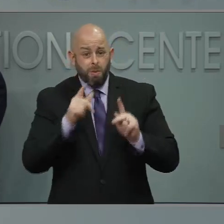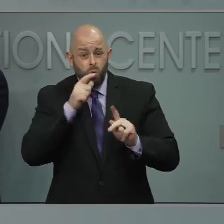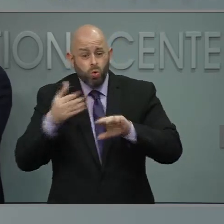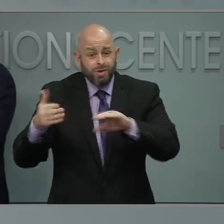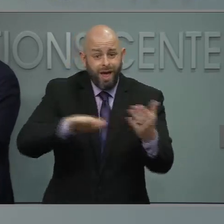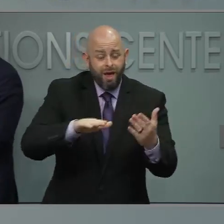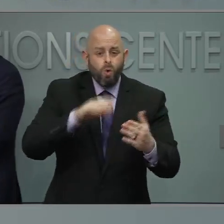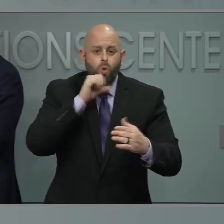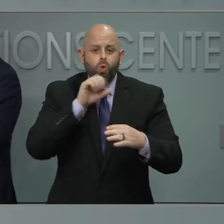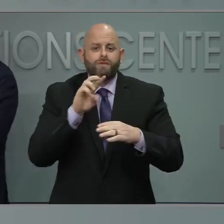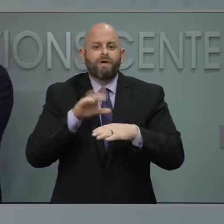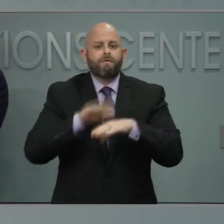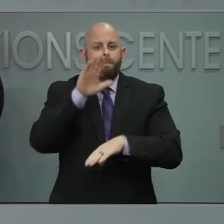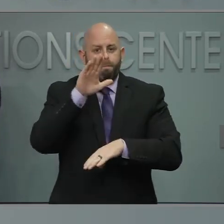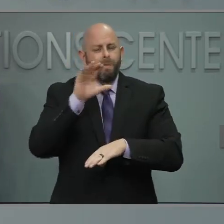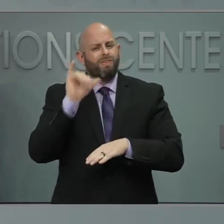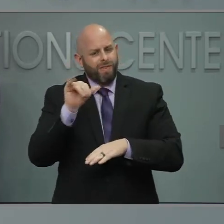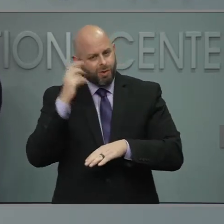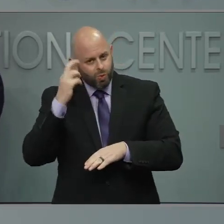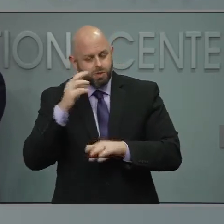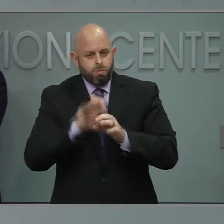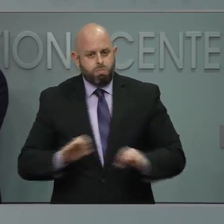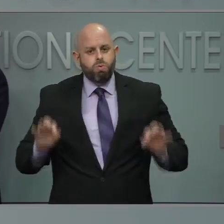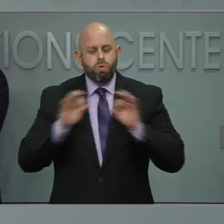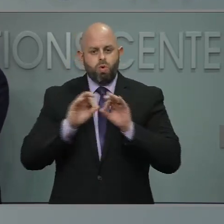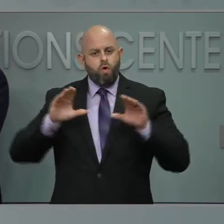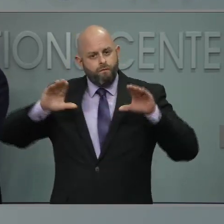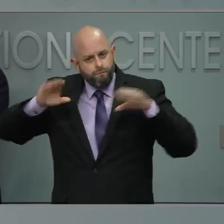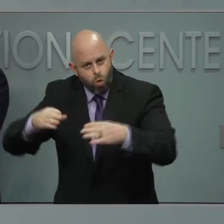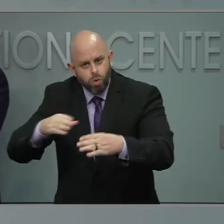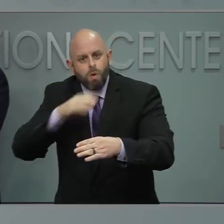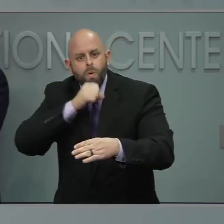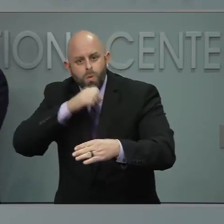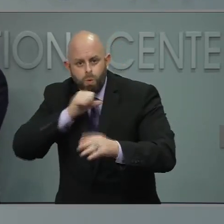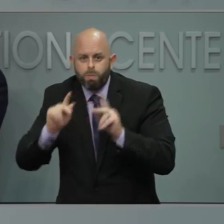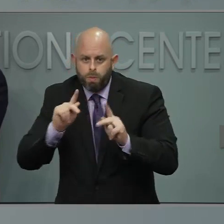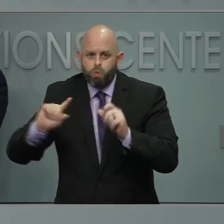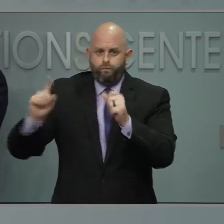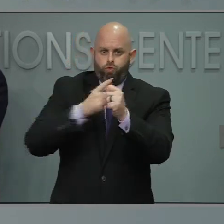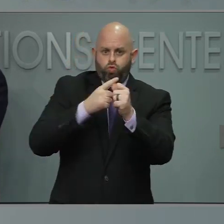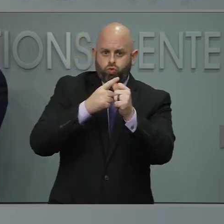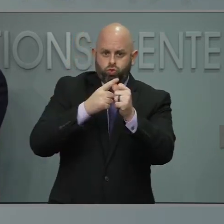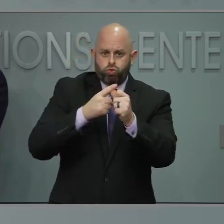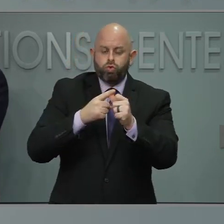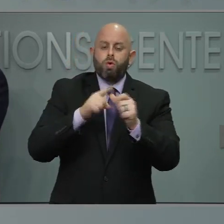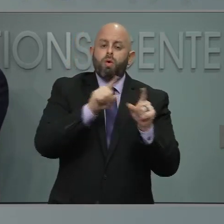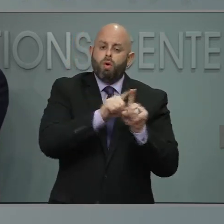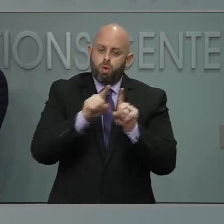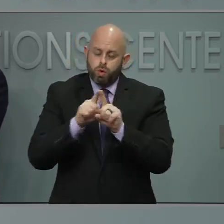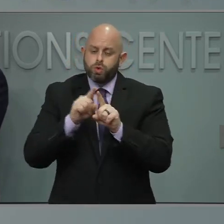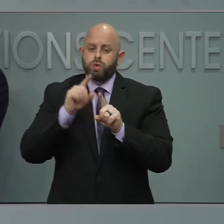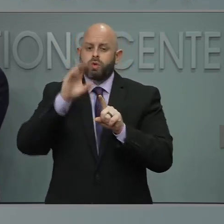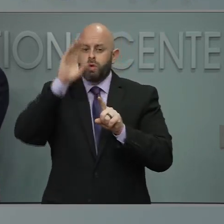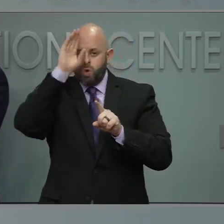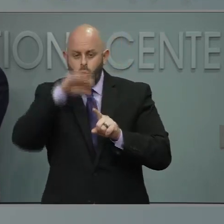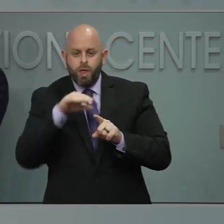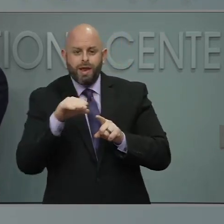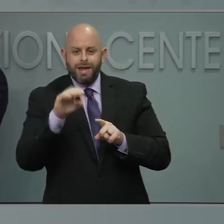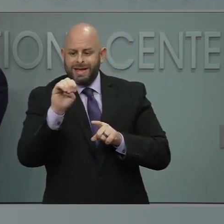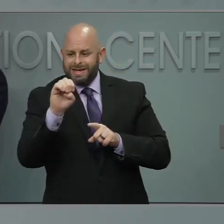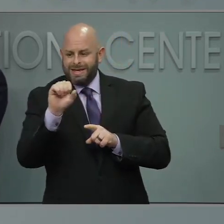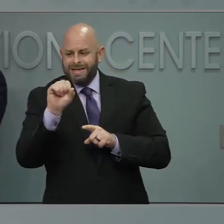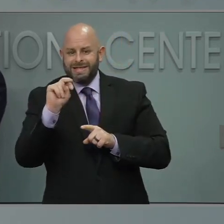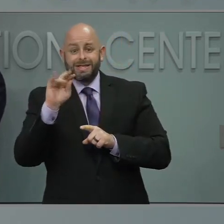work these vaccines and get that get that to them as quickly as we can. But we also know that our essential frontline